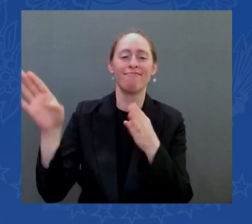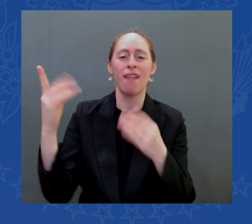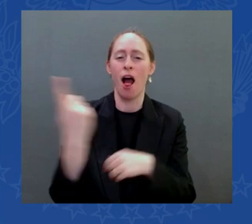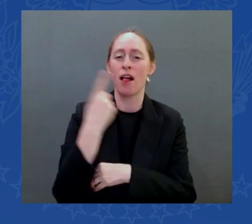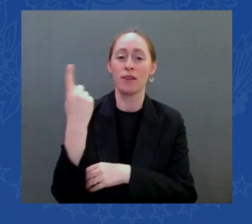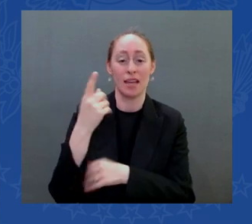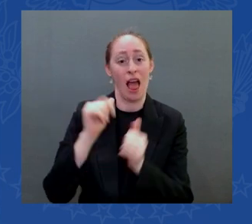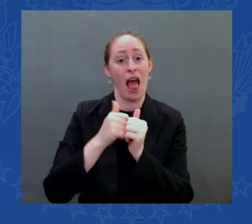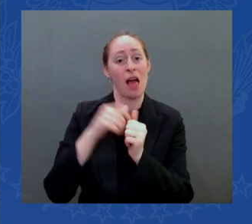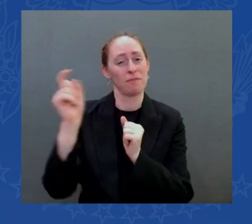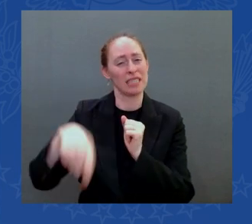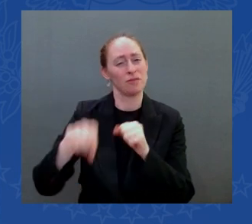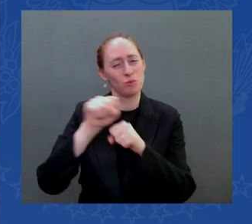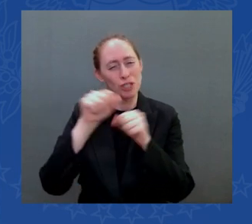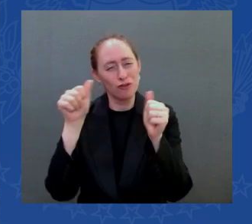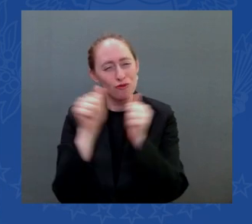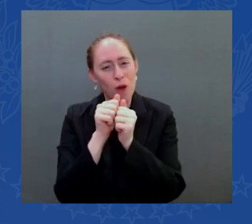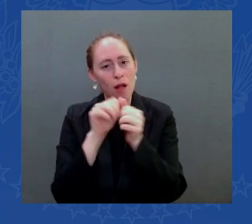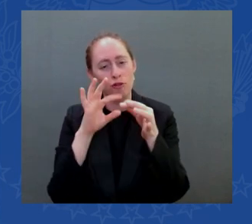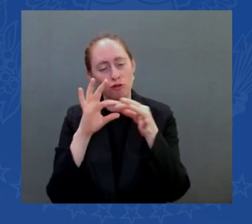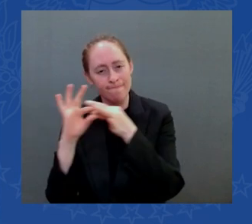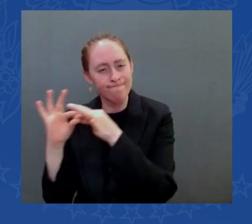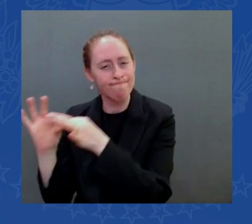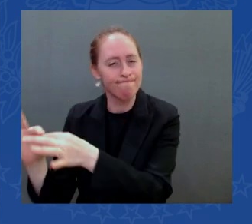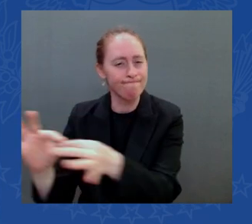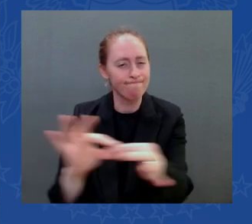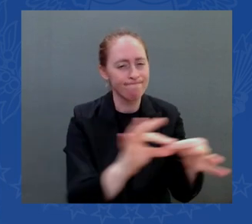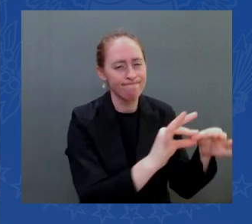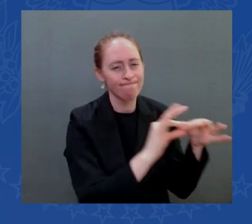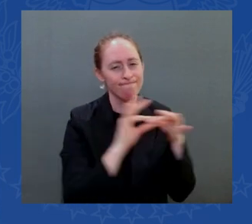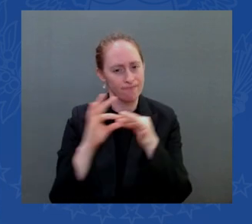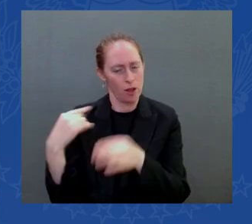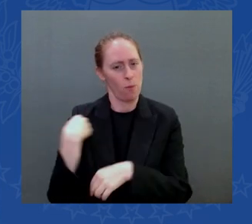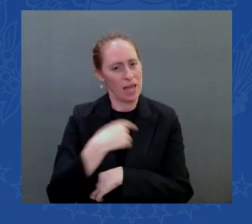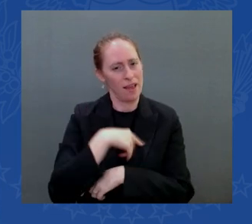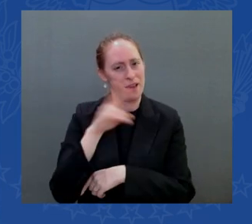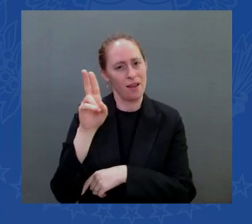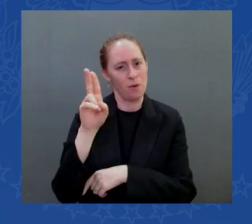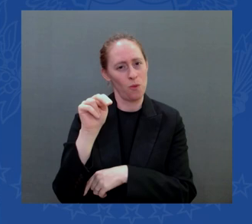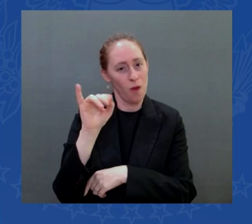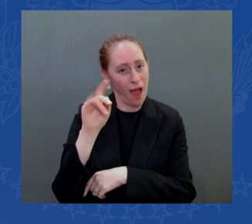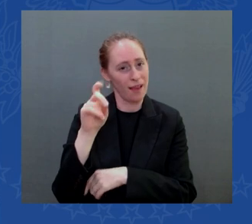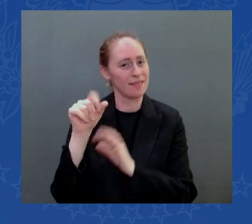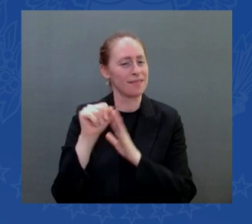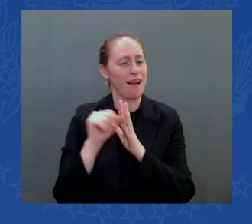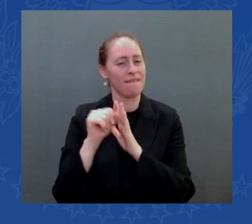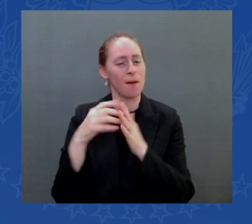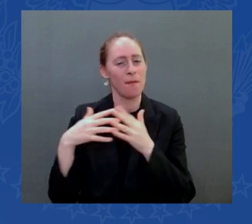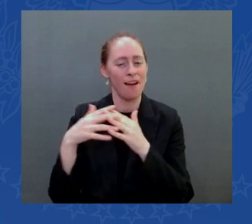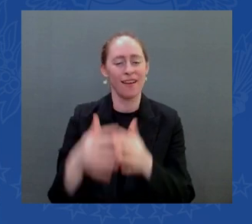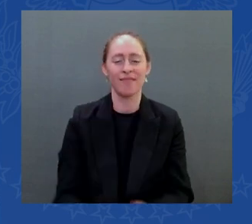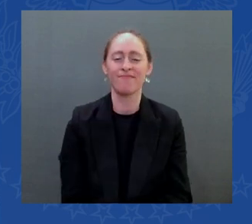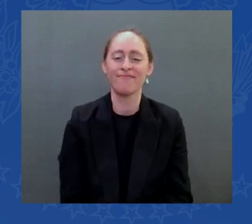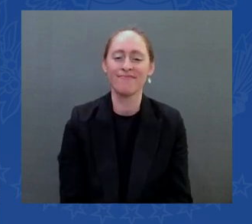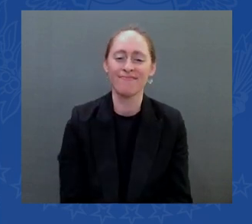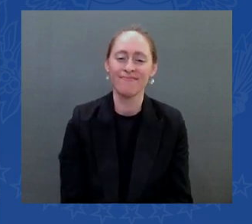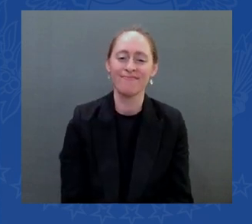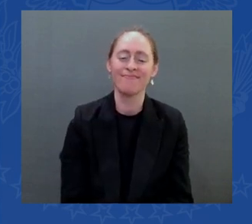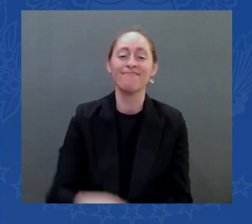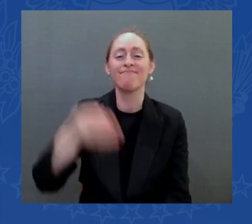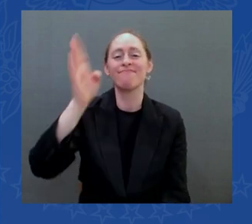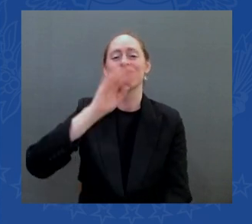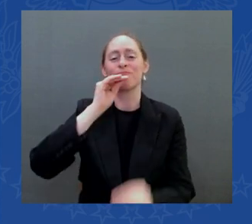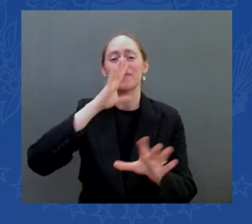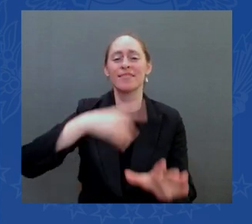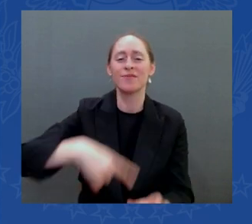when we do that there's not a single thing we can't do well god bless you all and may god protect our troops thank